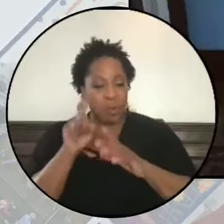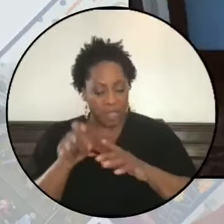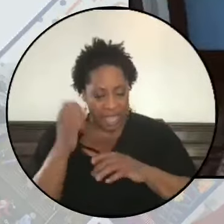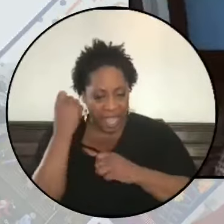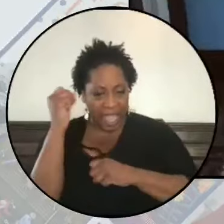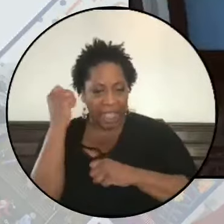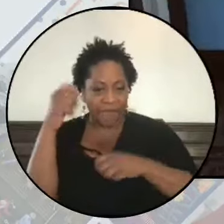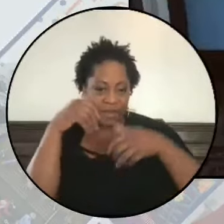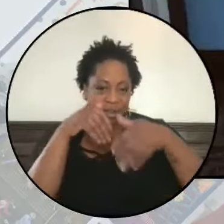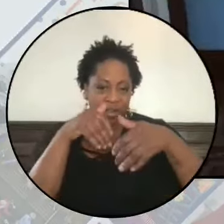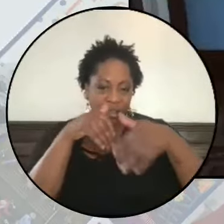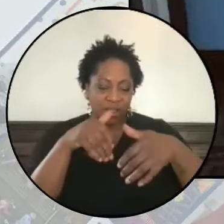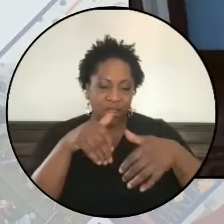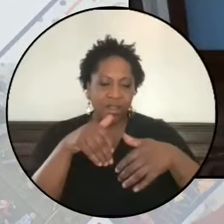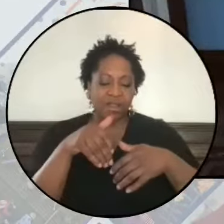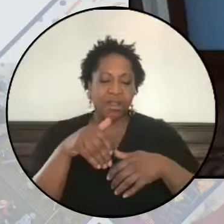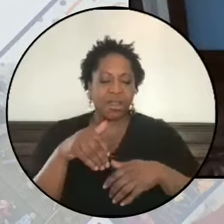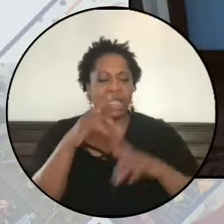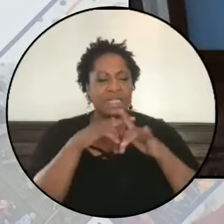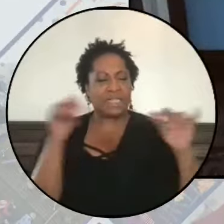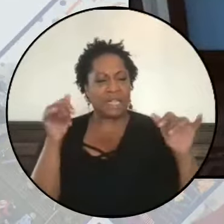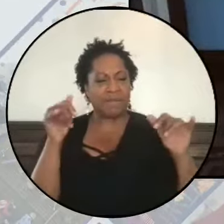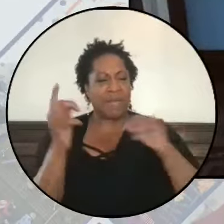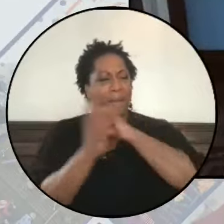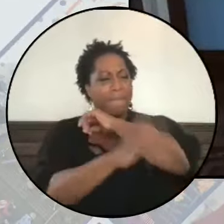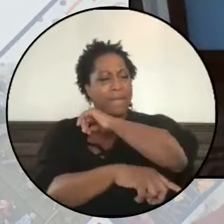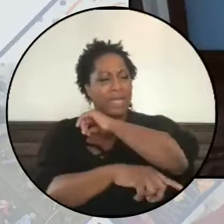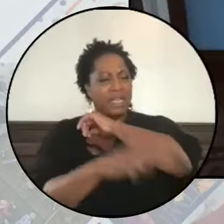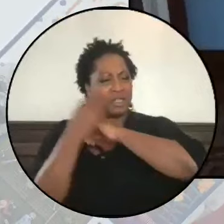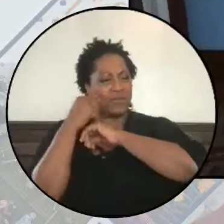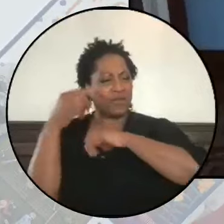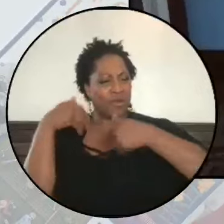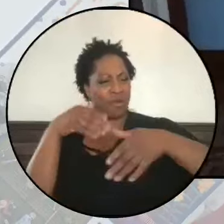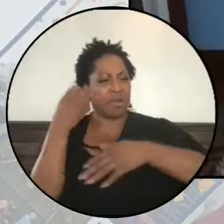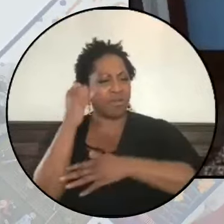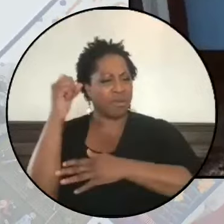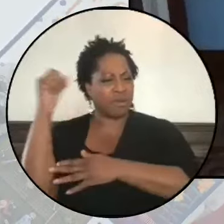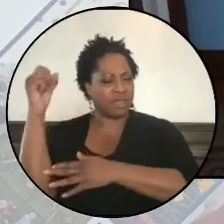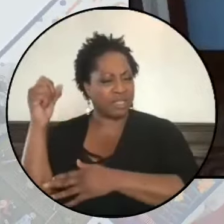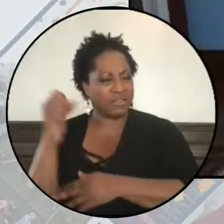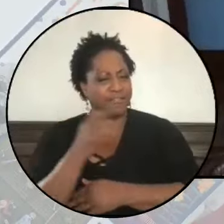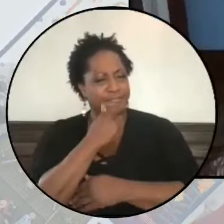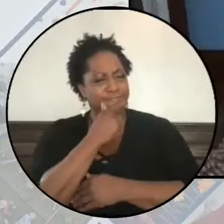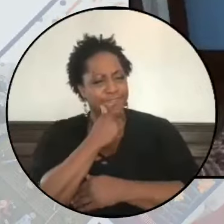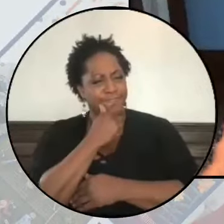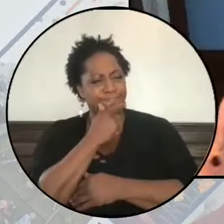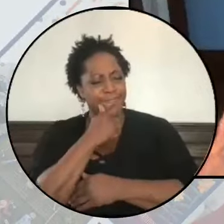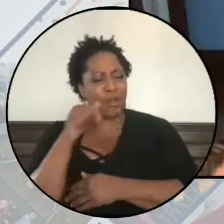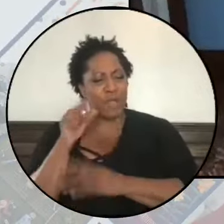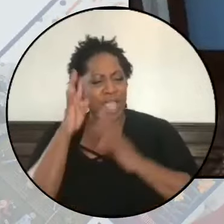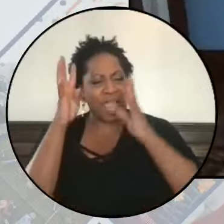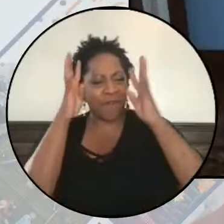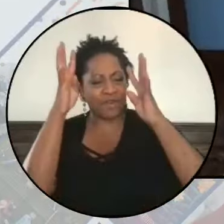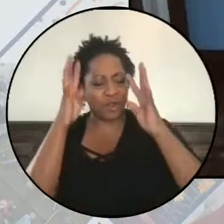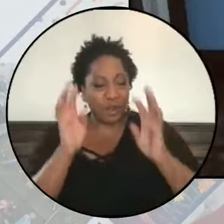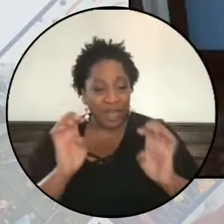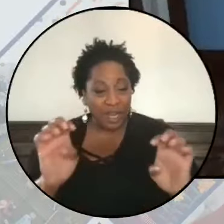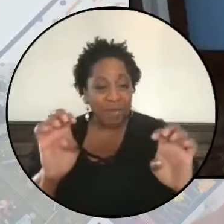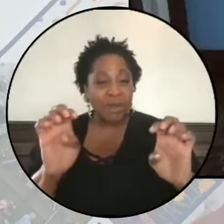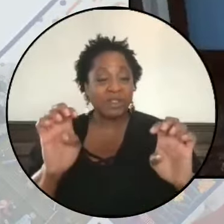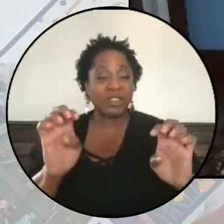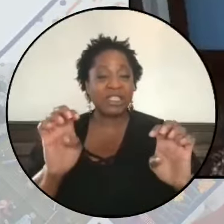protest and yet we are punished for protesting, we have to create emergency